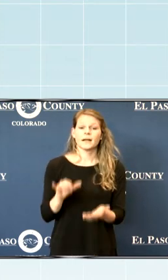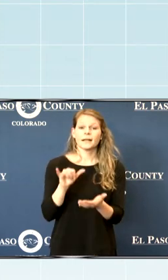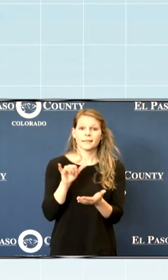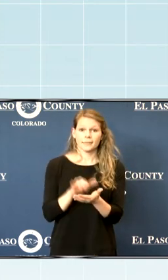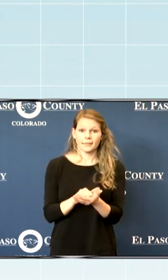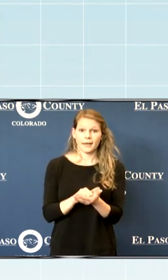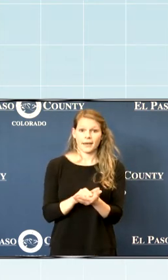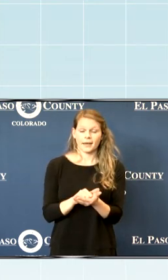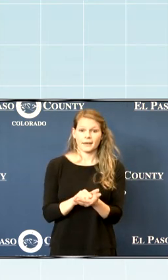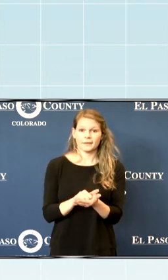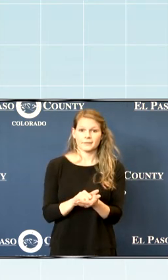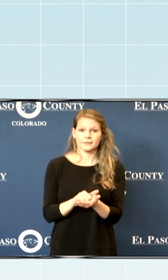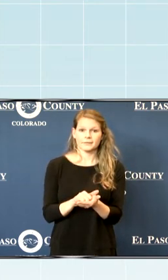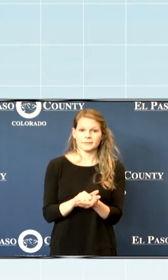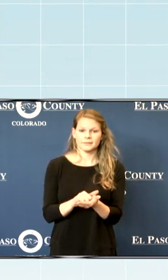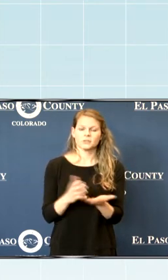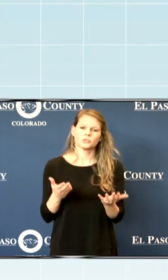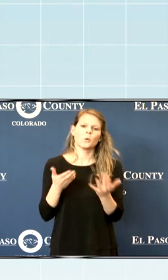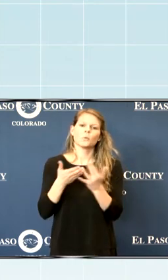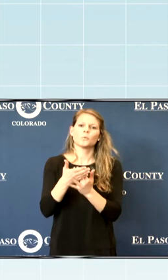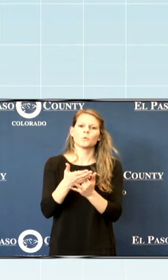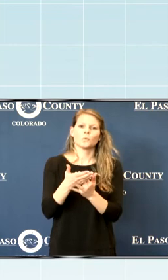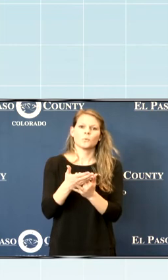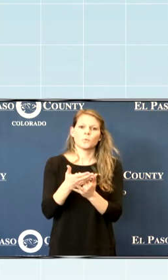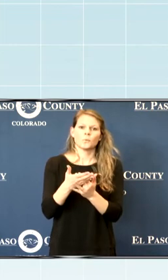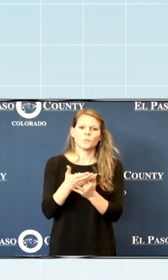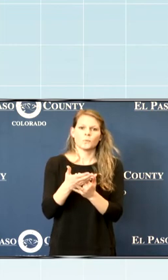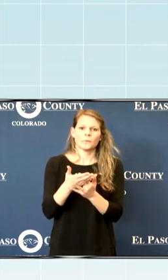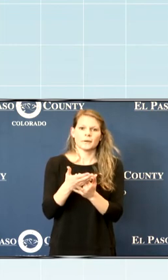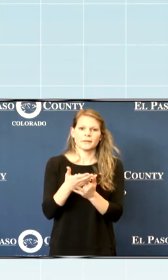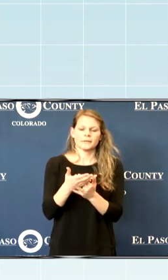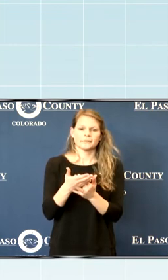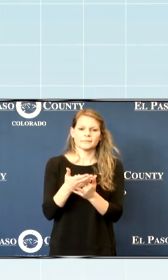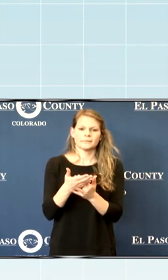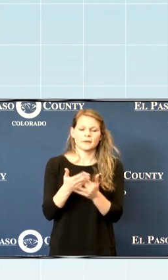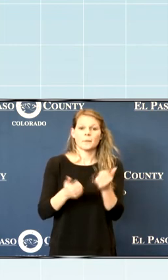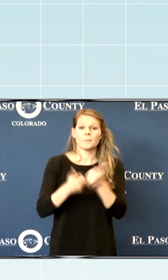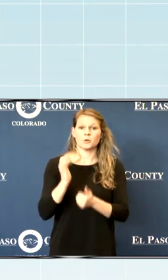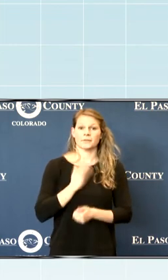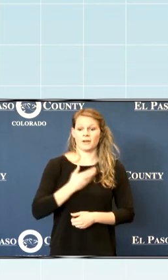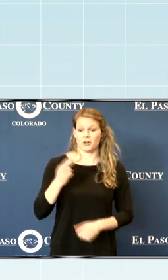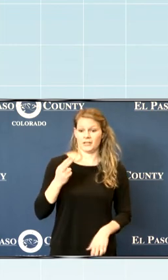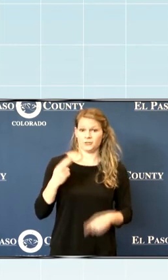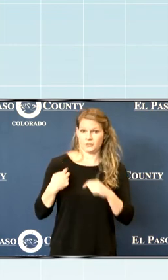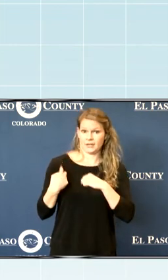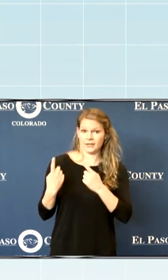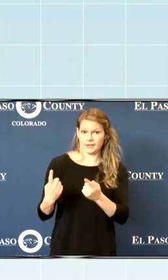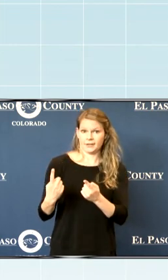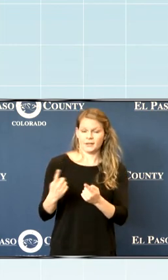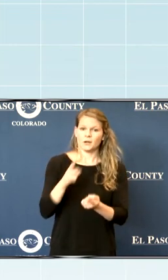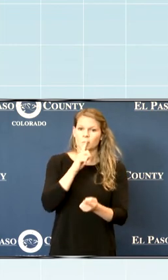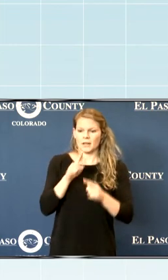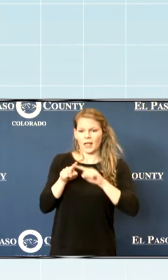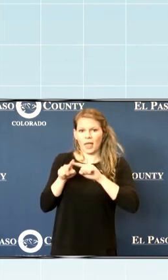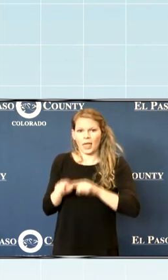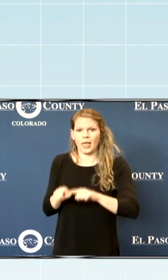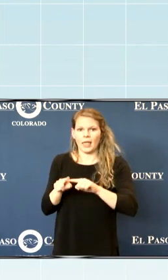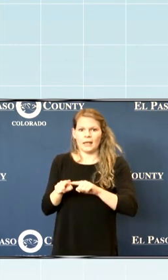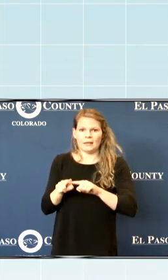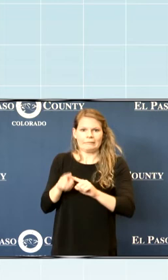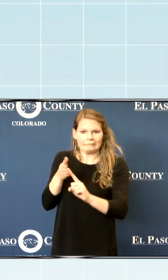through most of our history, we've relied almost